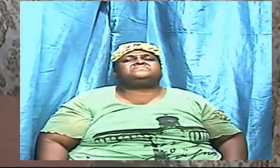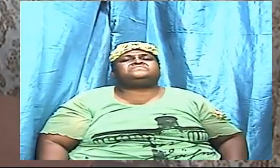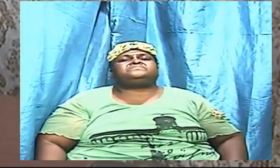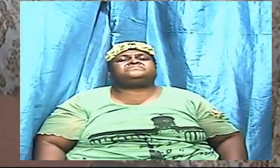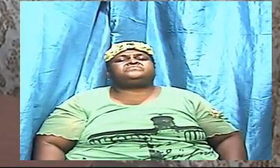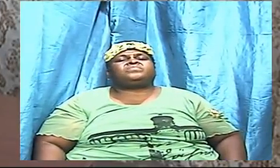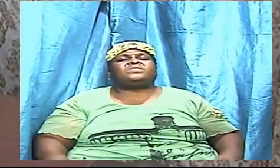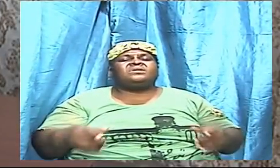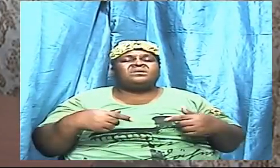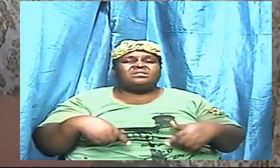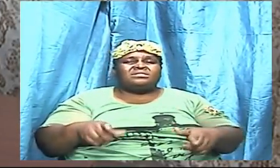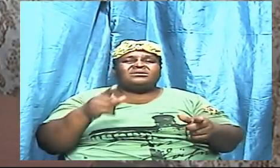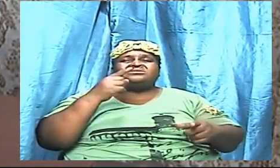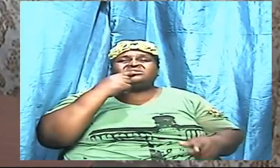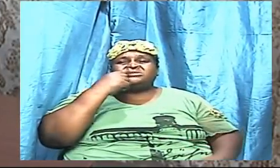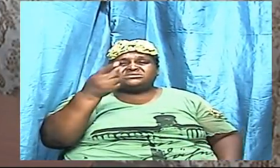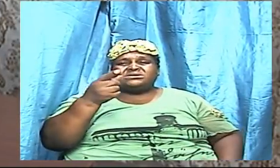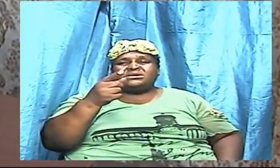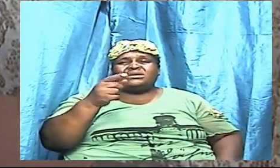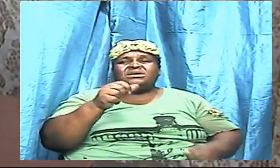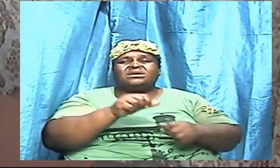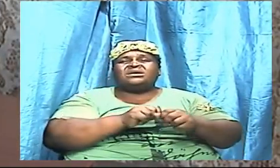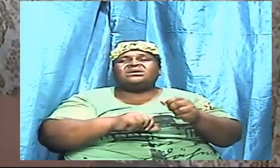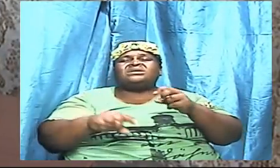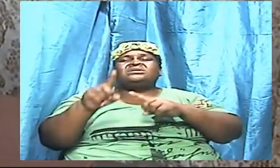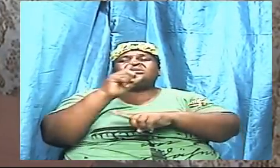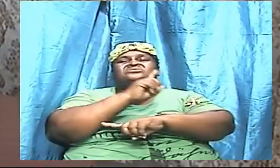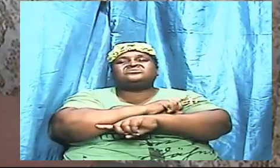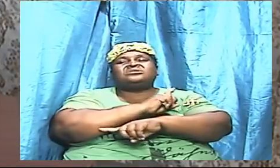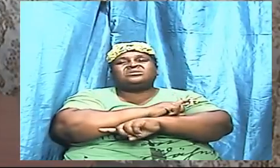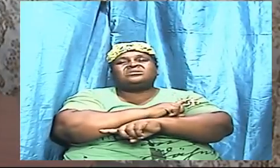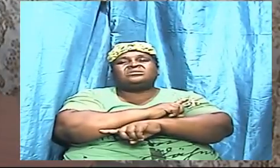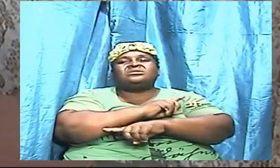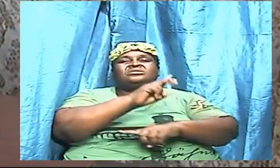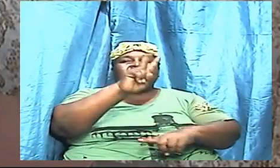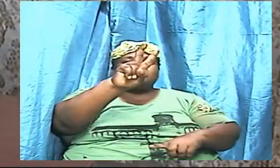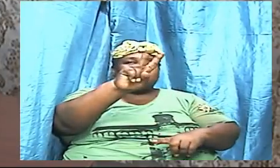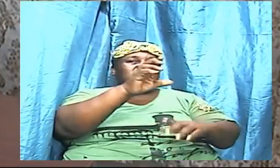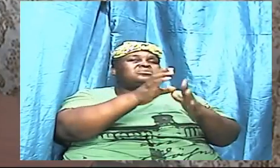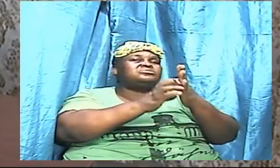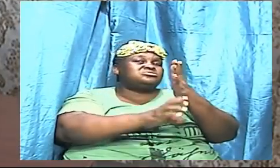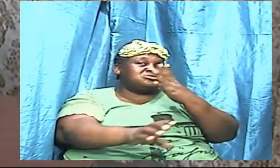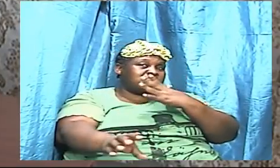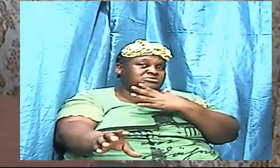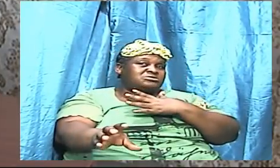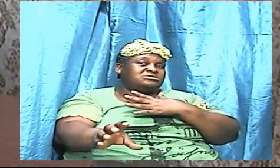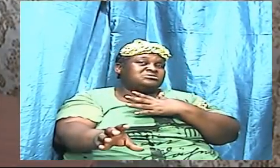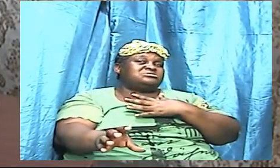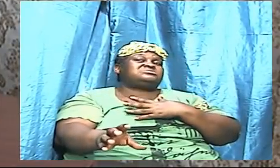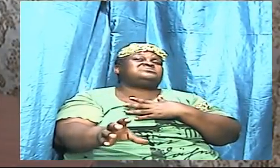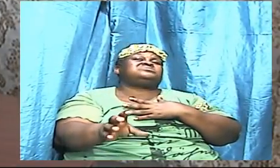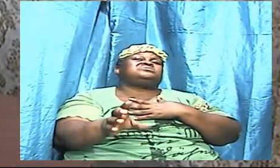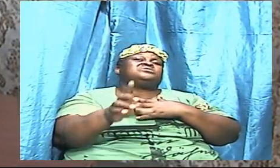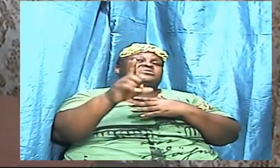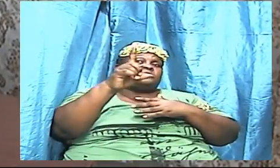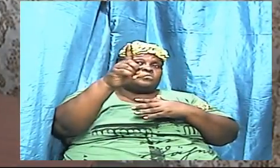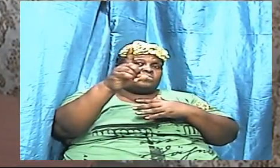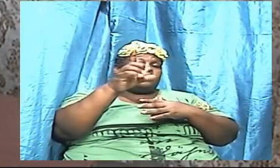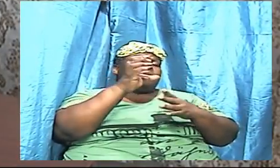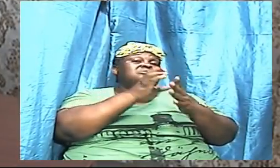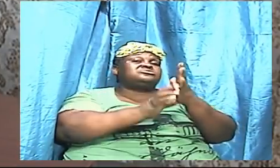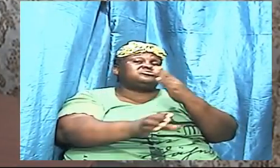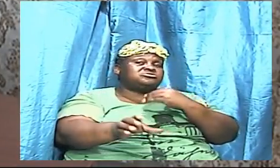let us say each day just for argument sake we do two chapters one of the